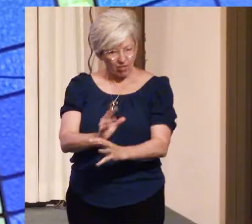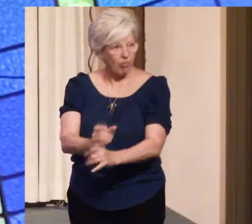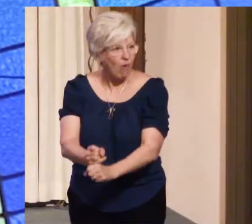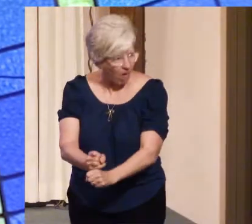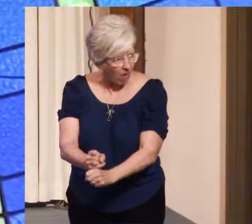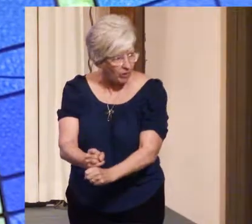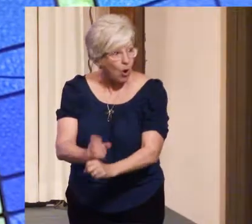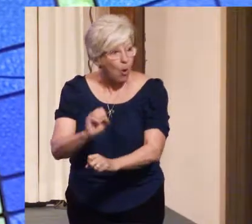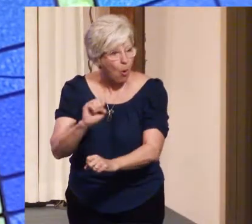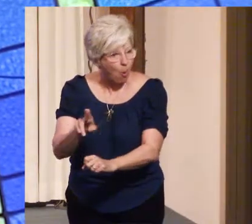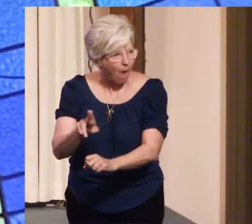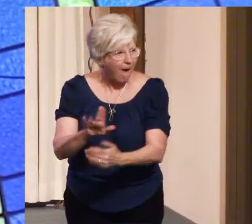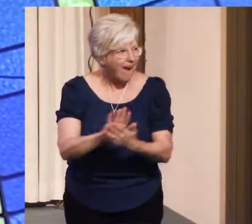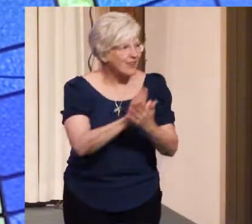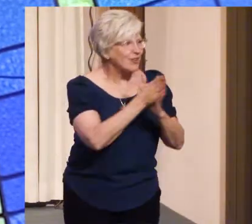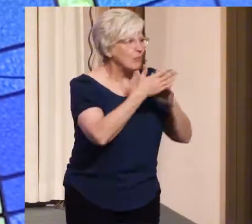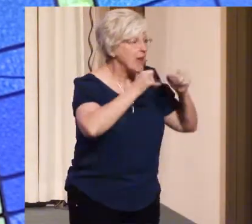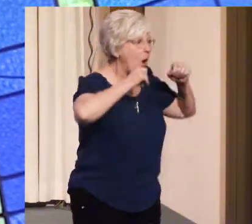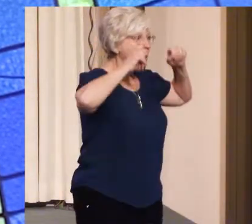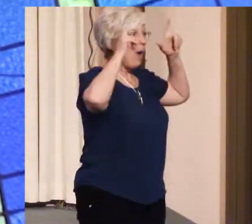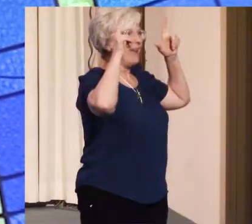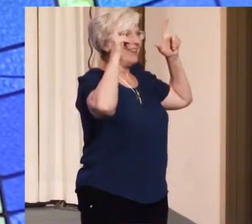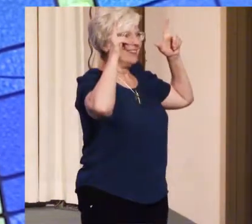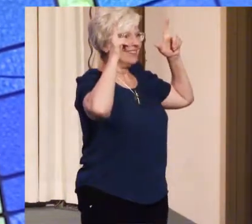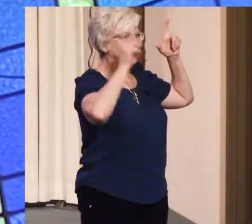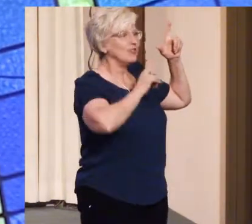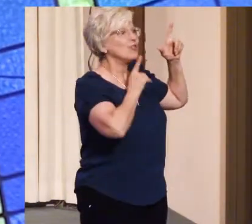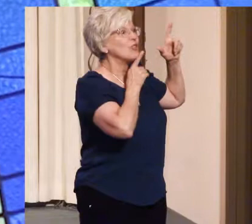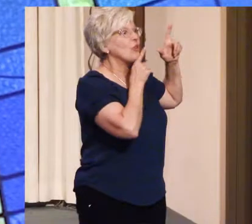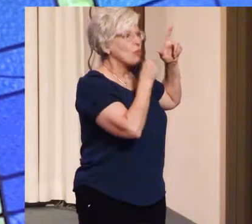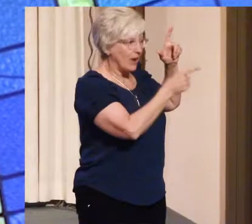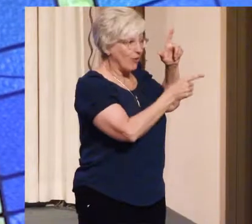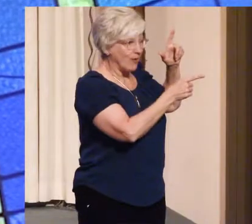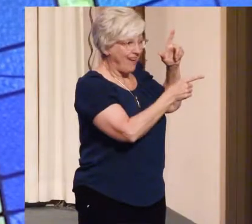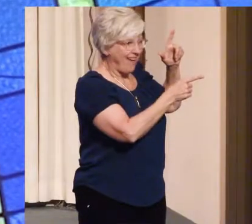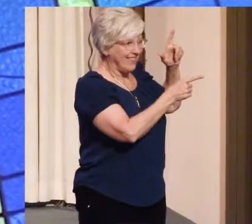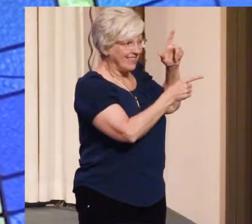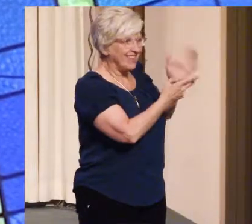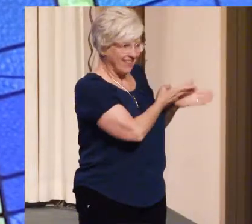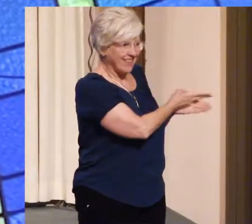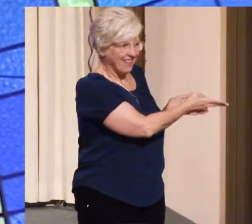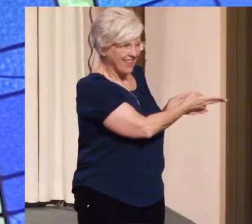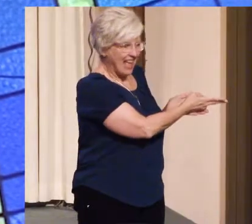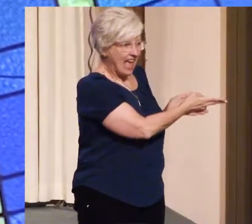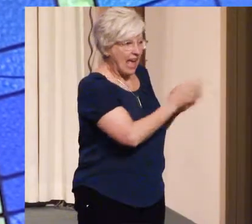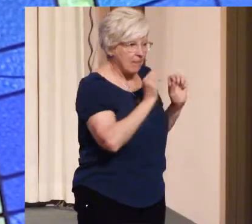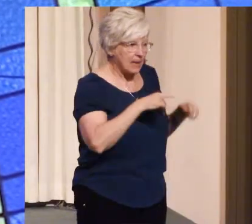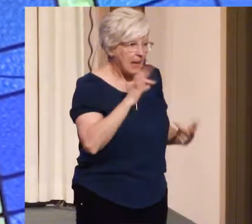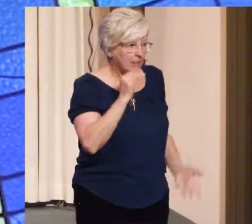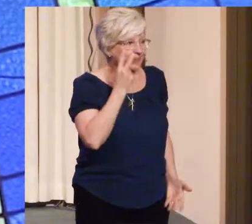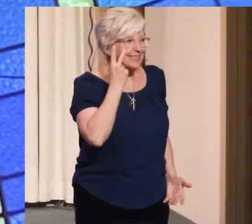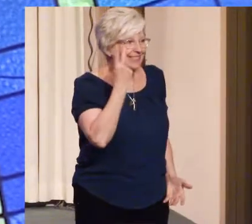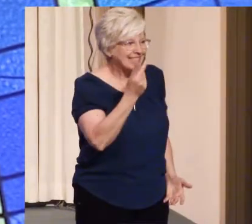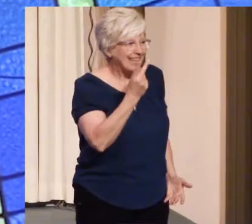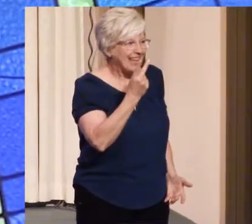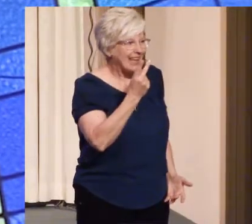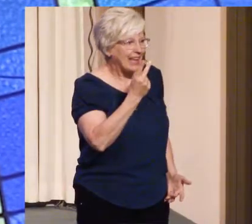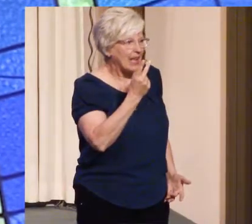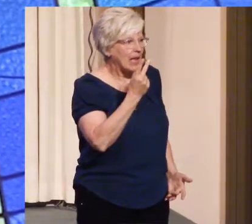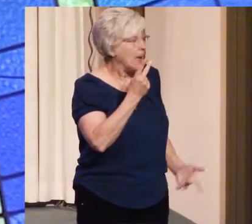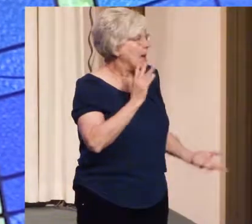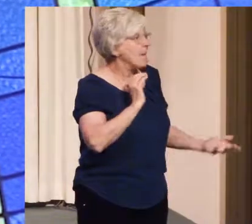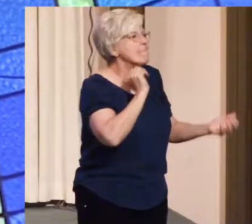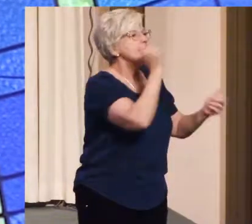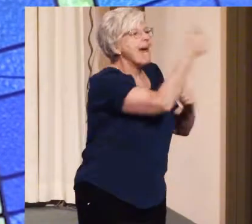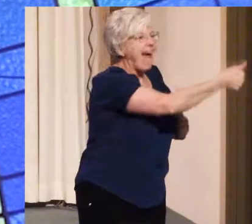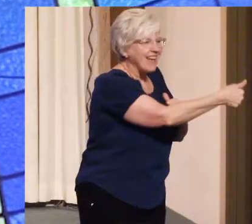awakened to the real reality, and to be able to see past the illusions to